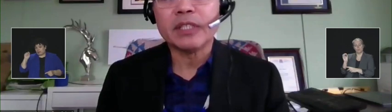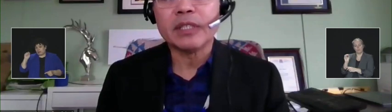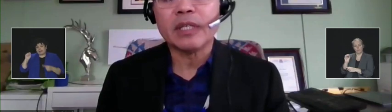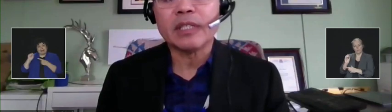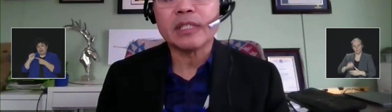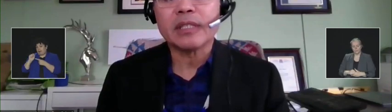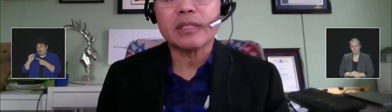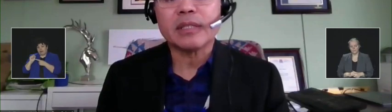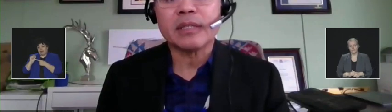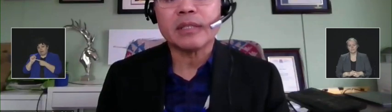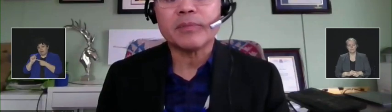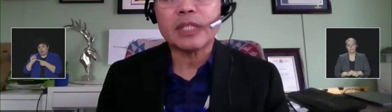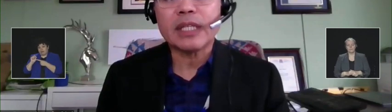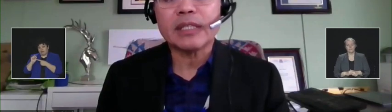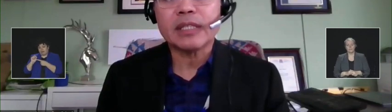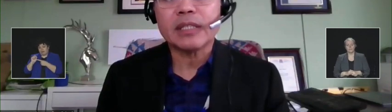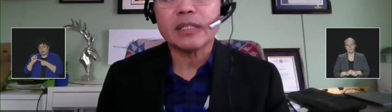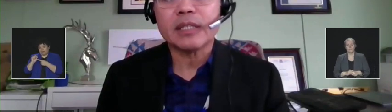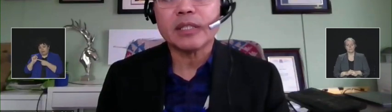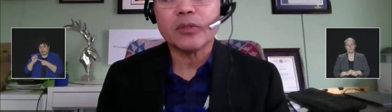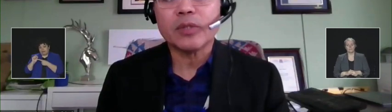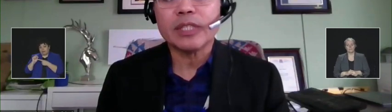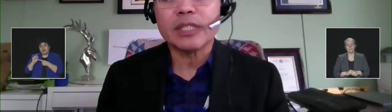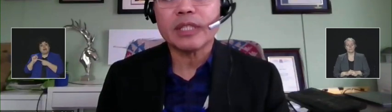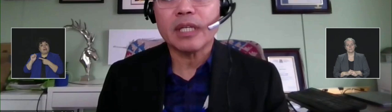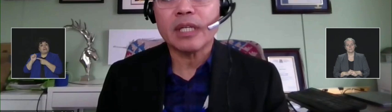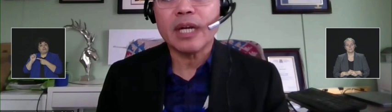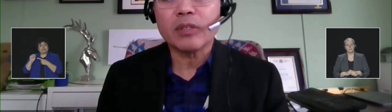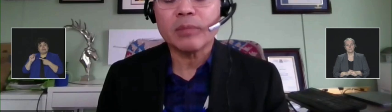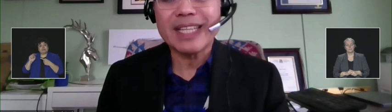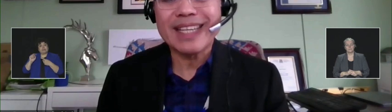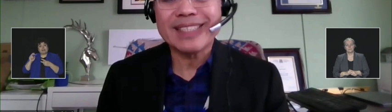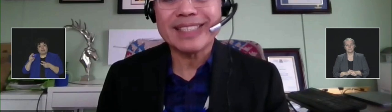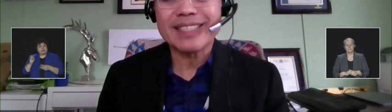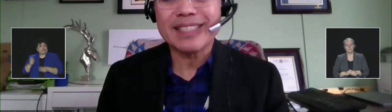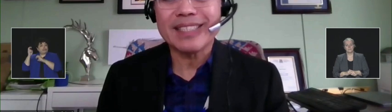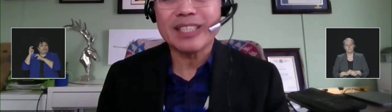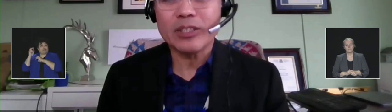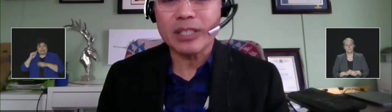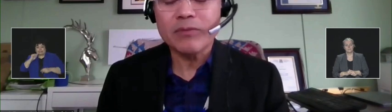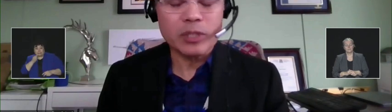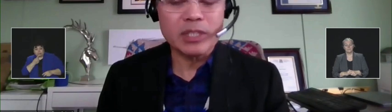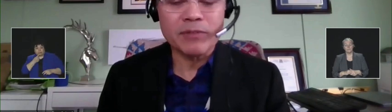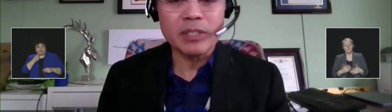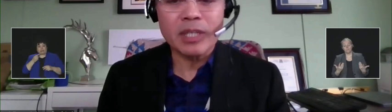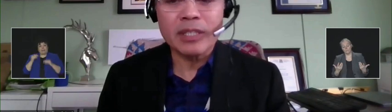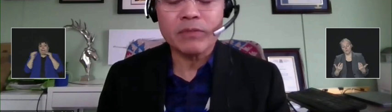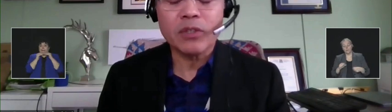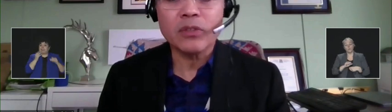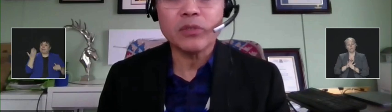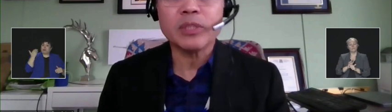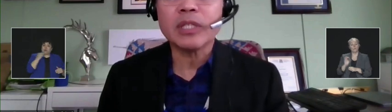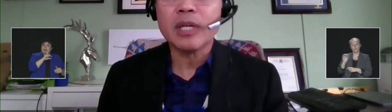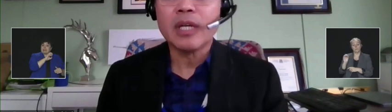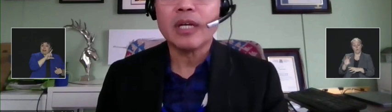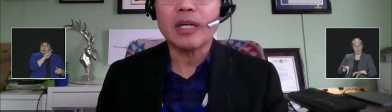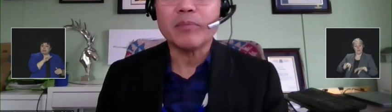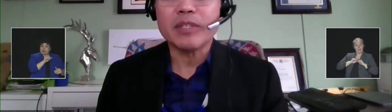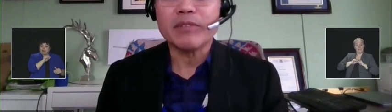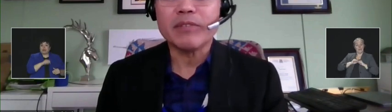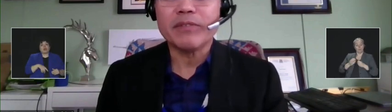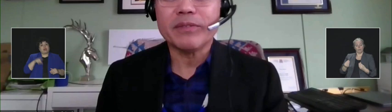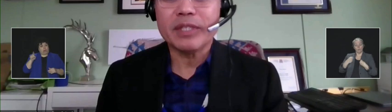been giving us as serious outcomes as Delta of course giving us higher